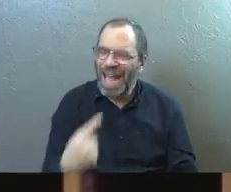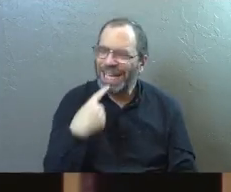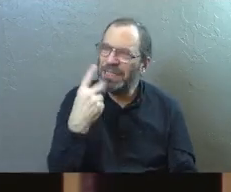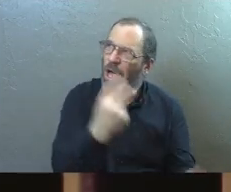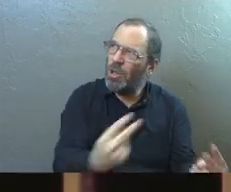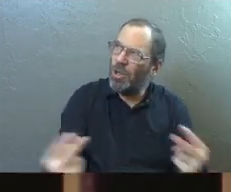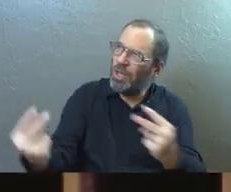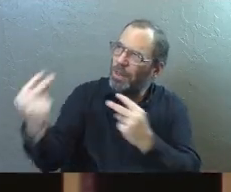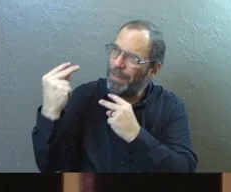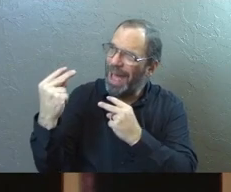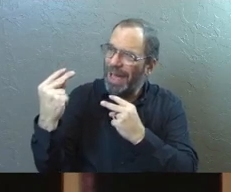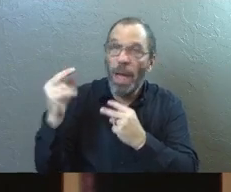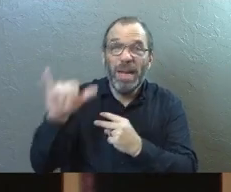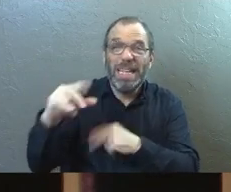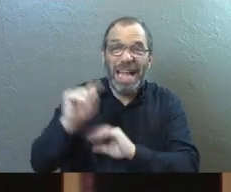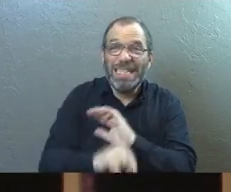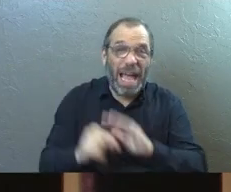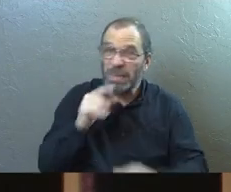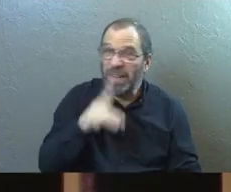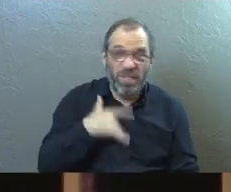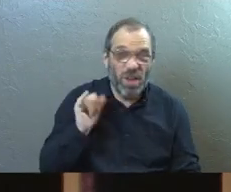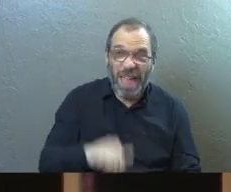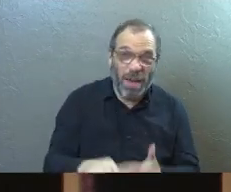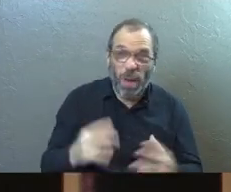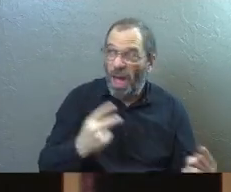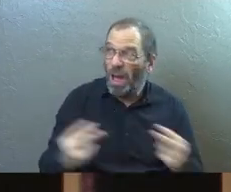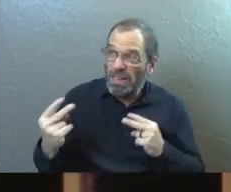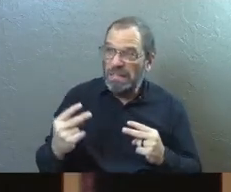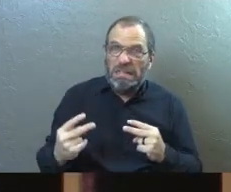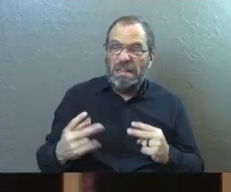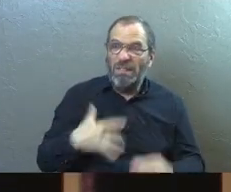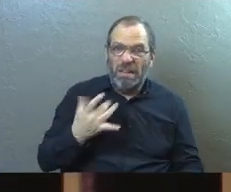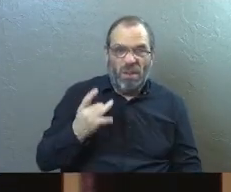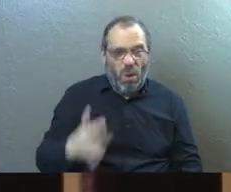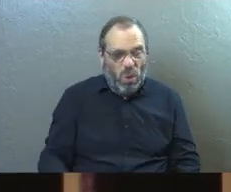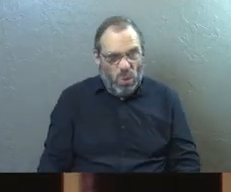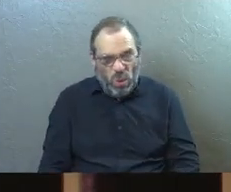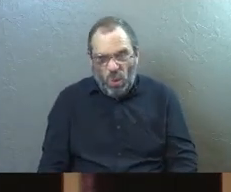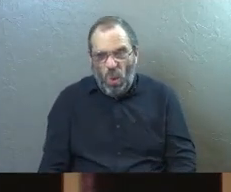hindsight. It's not how it felt right then. It felt a whole lot of awful.